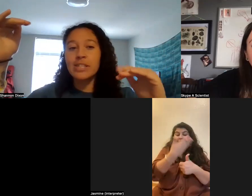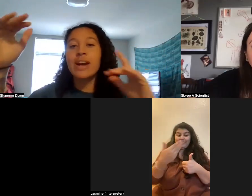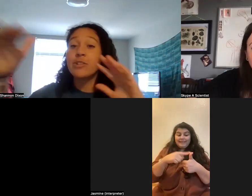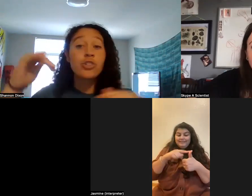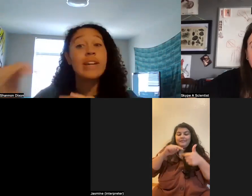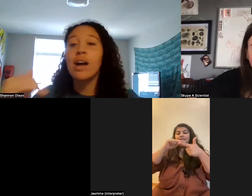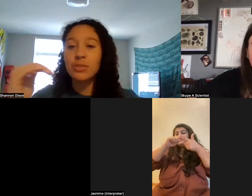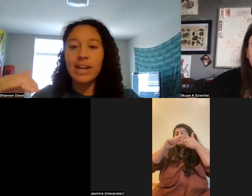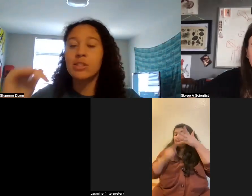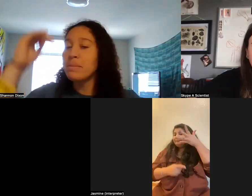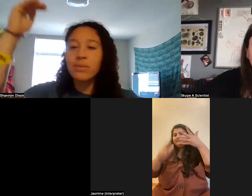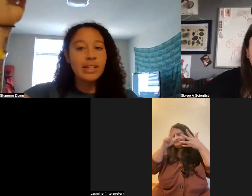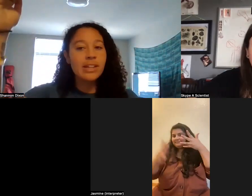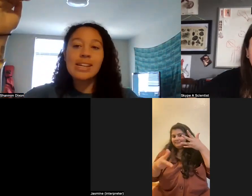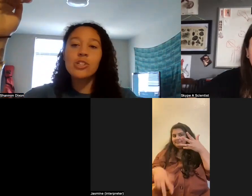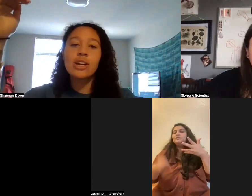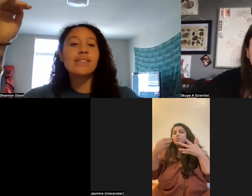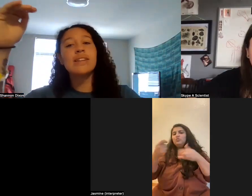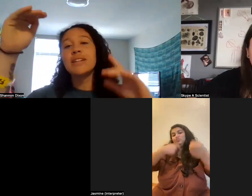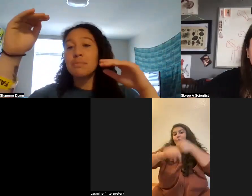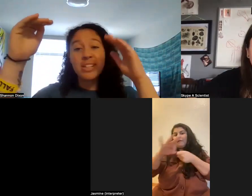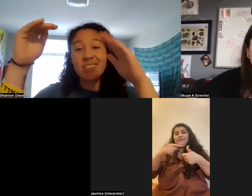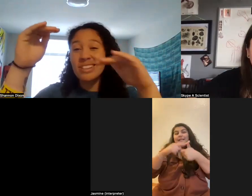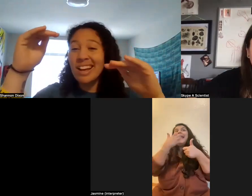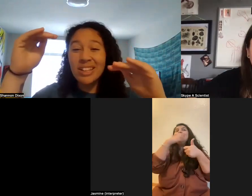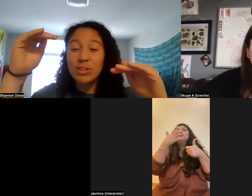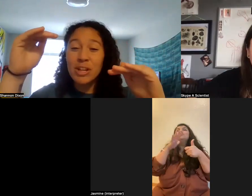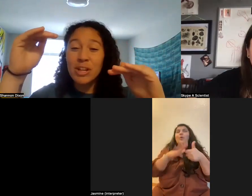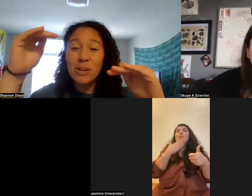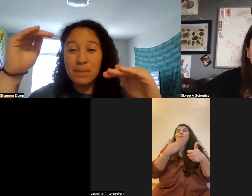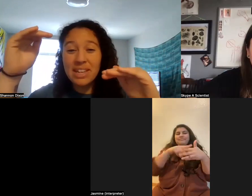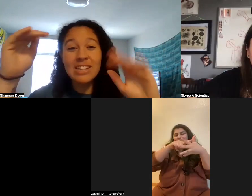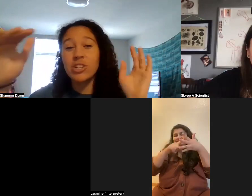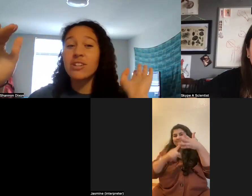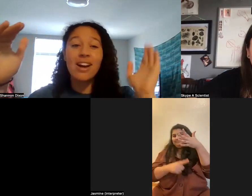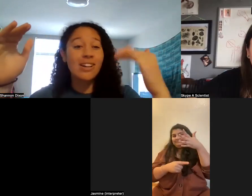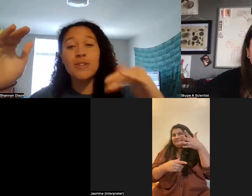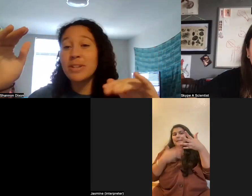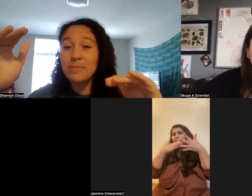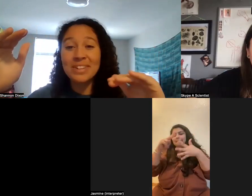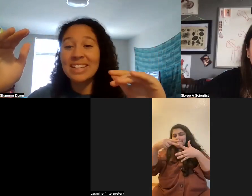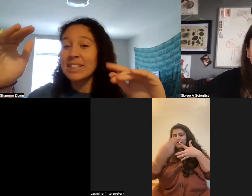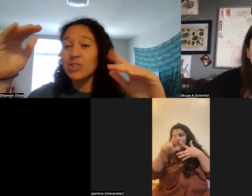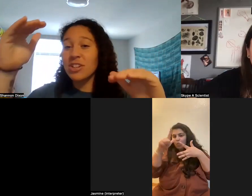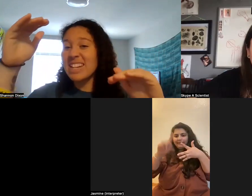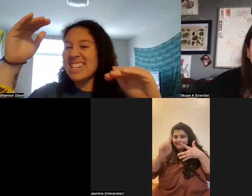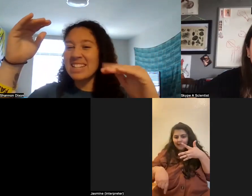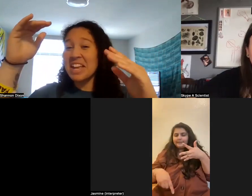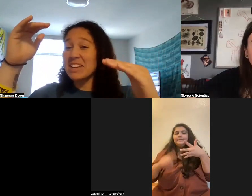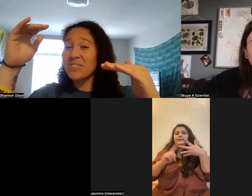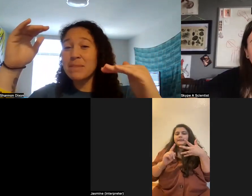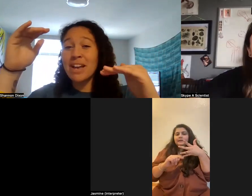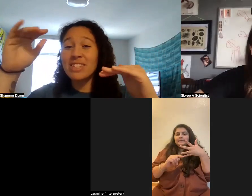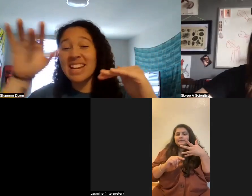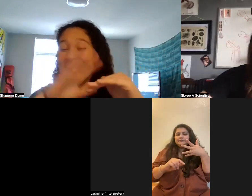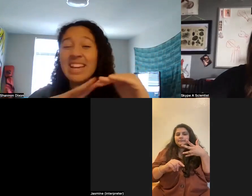in other areas, right? There's trade-offs, right? So maybe you're really good at heat stress, but you're not good with lower pH or you're not good with certain